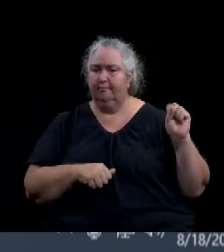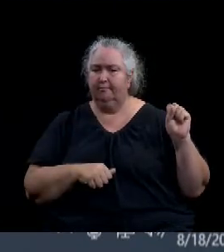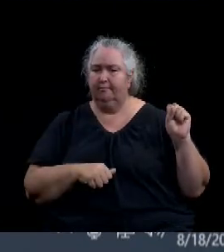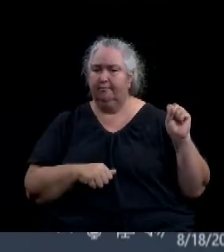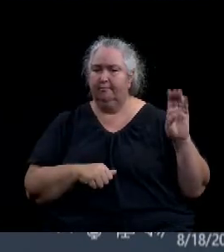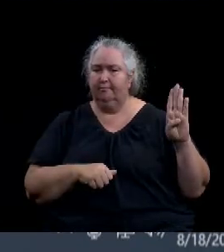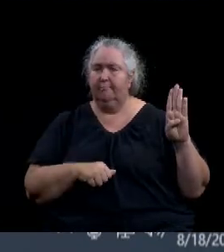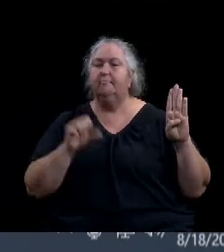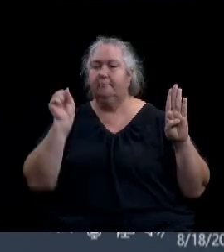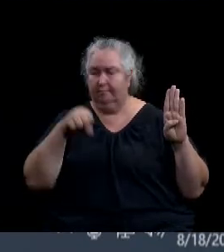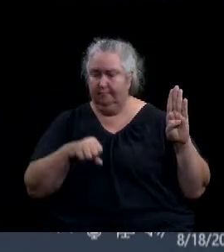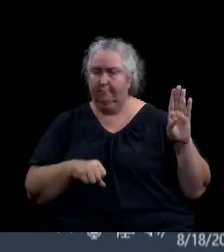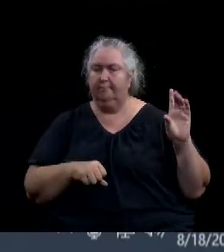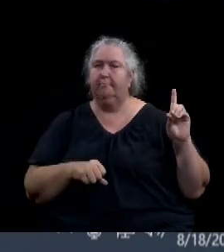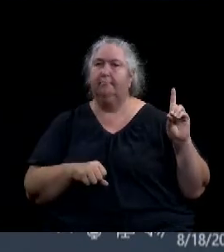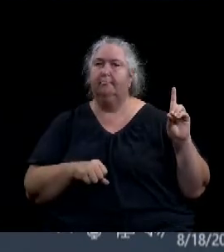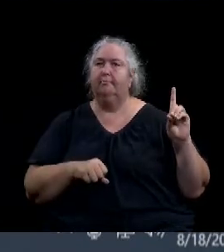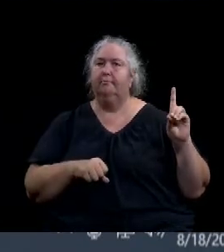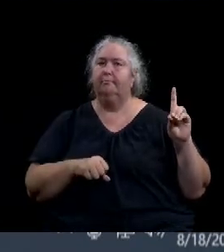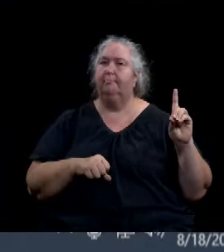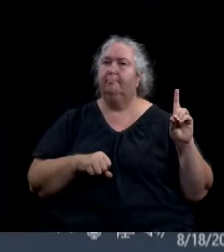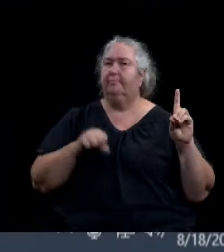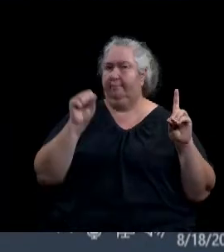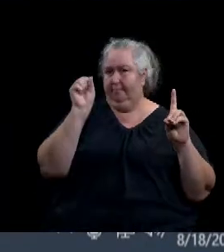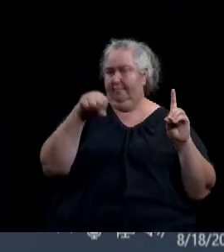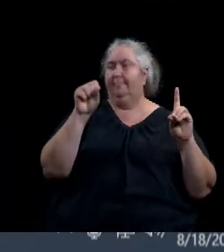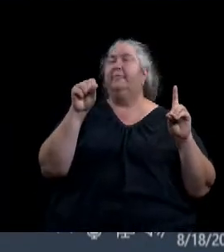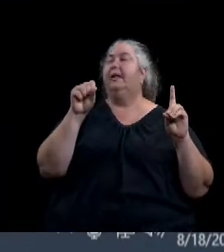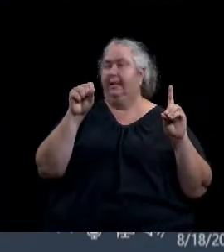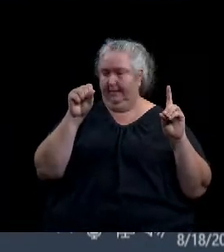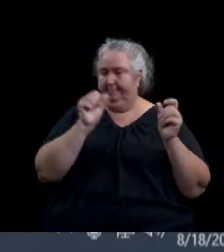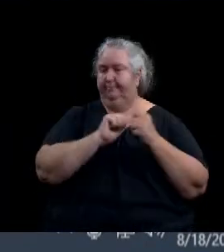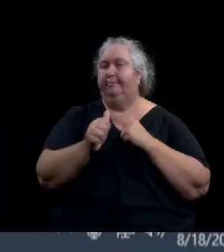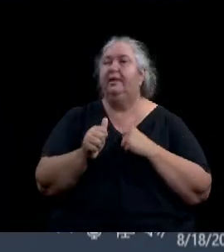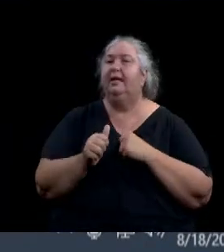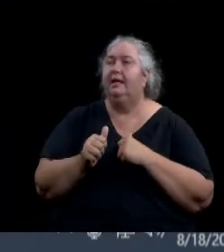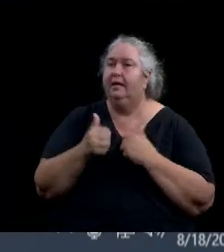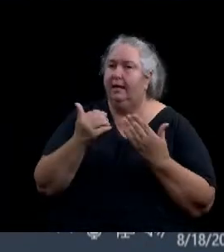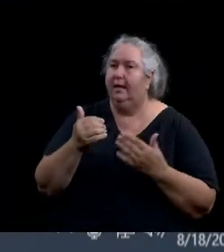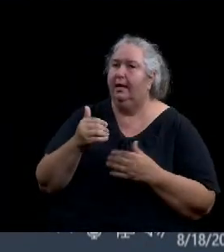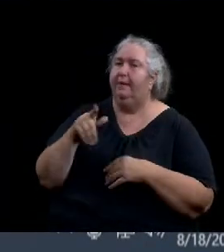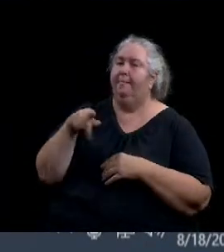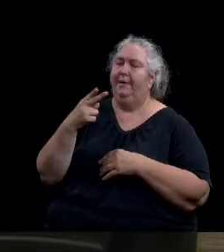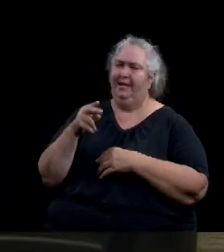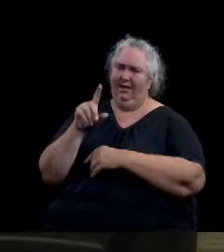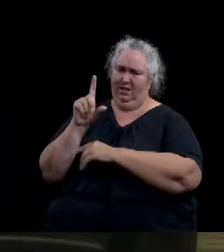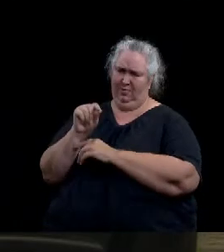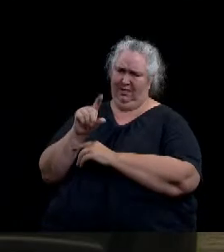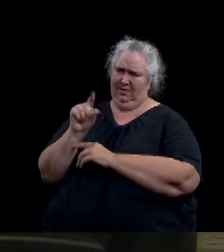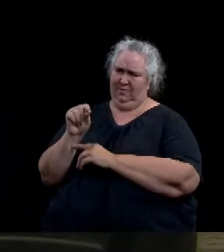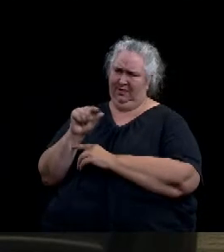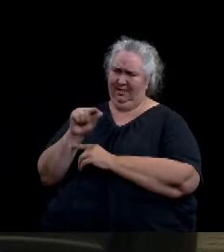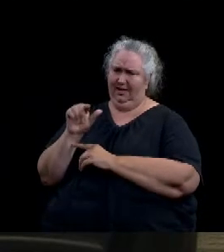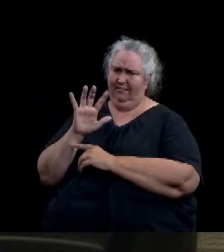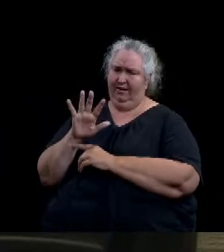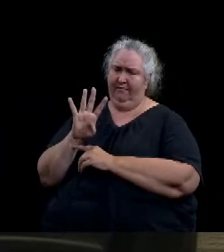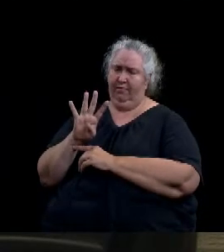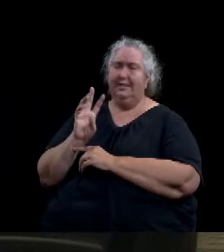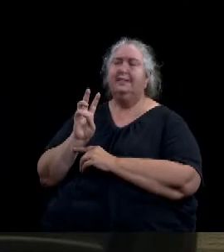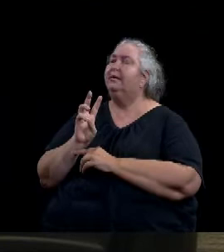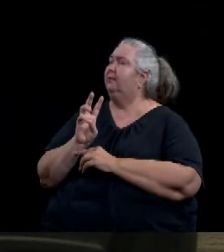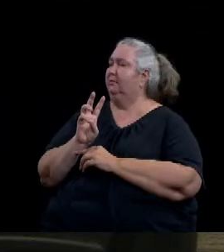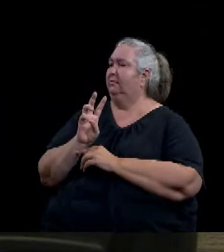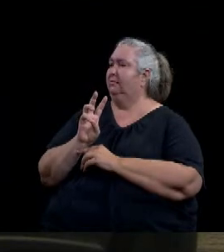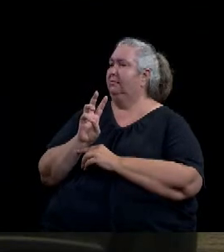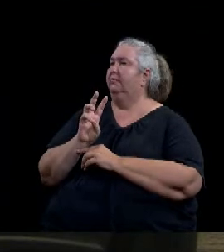Yes. That motion carries. We'll go to public hearing 2020-546. Honorable Mayor, members of the council, this is a public hearing to